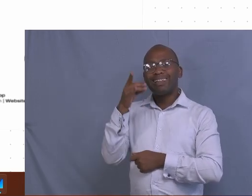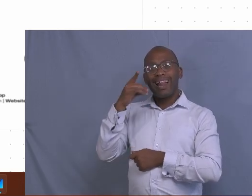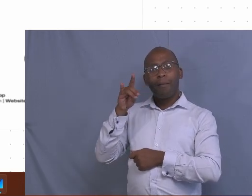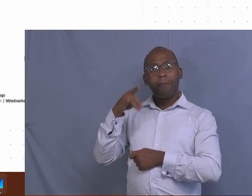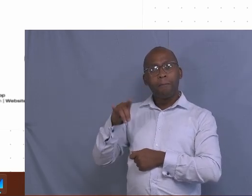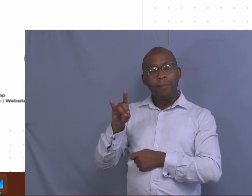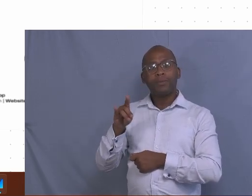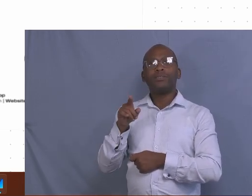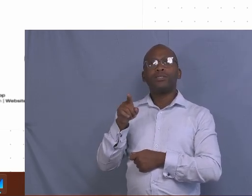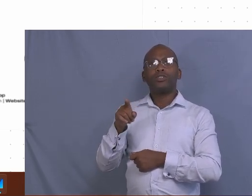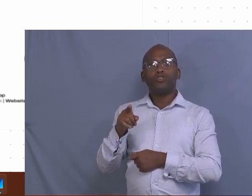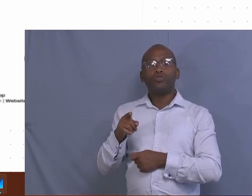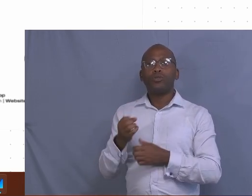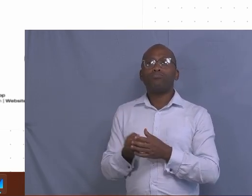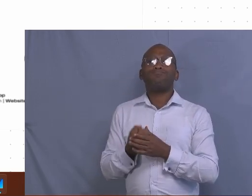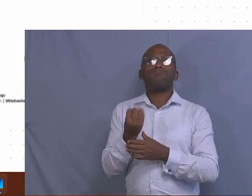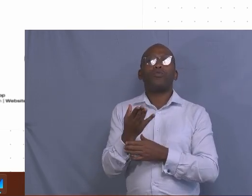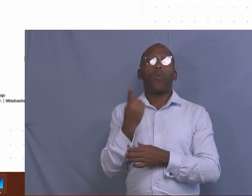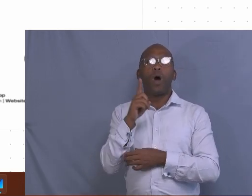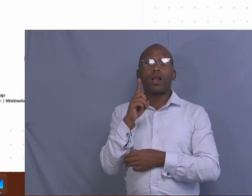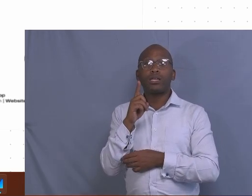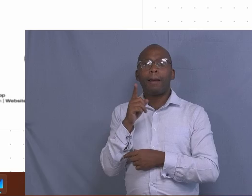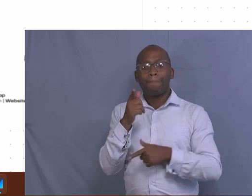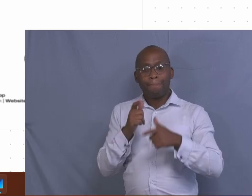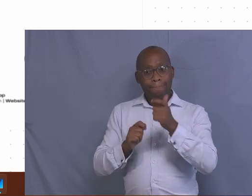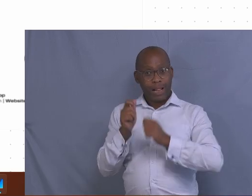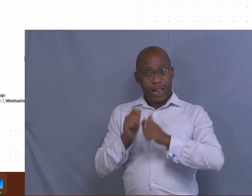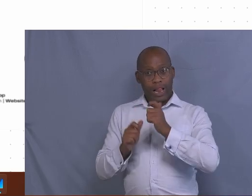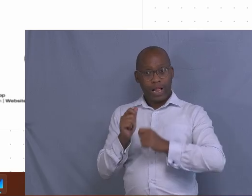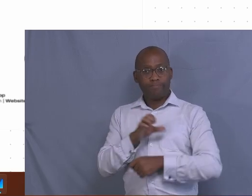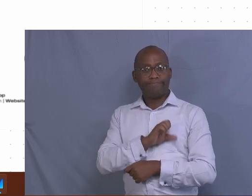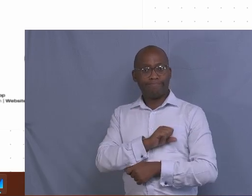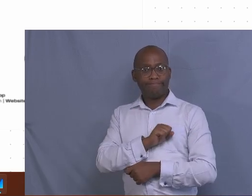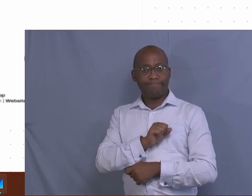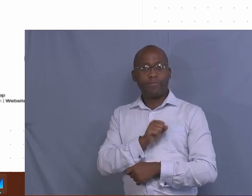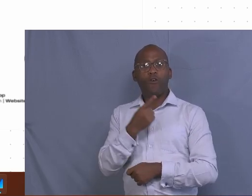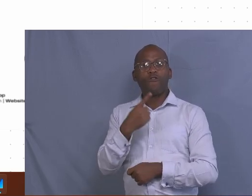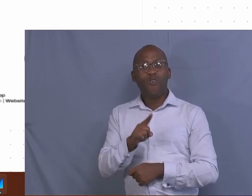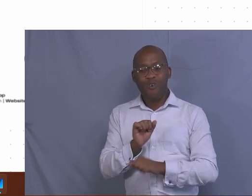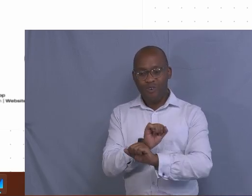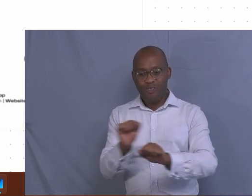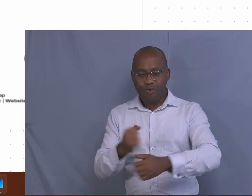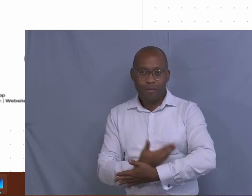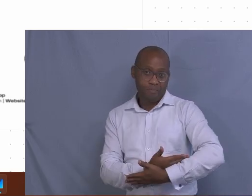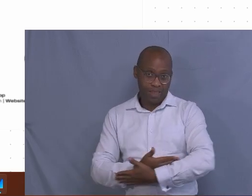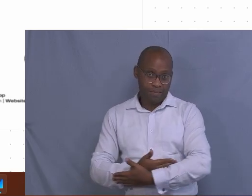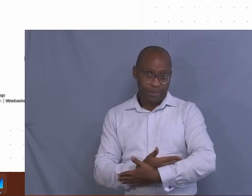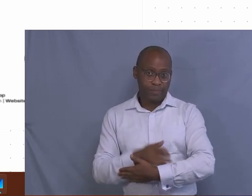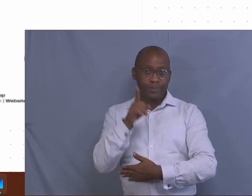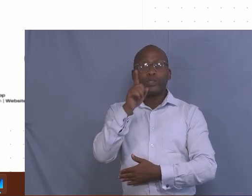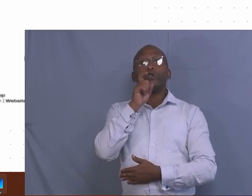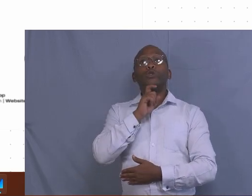produce milk for their cows. Then, they say, use the formula below